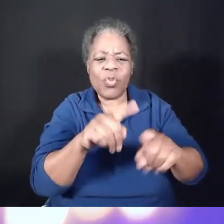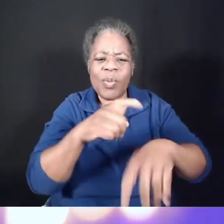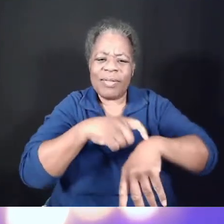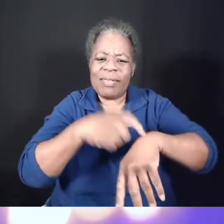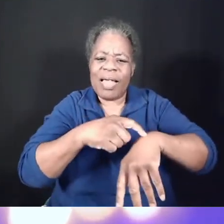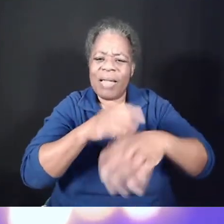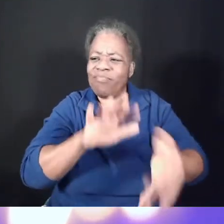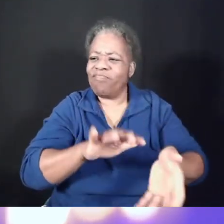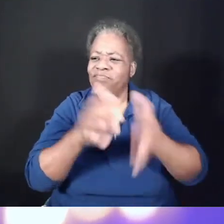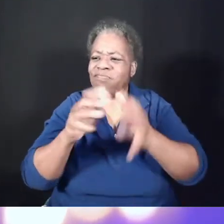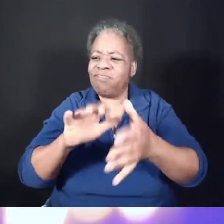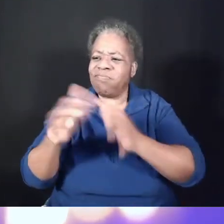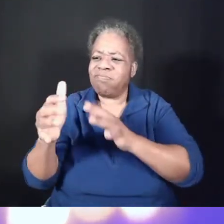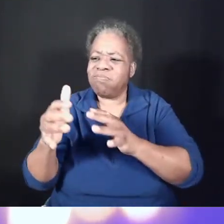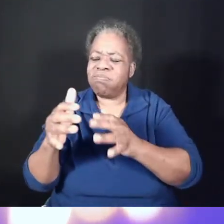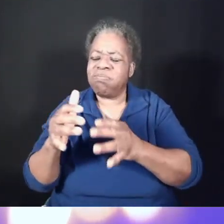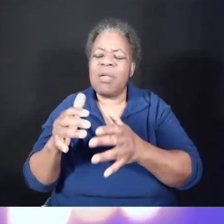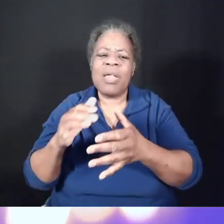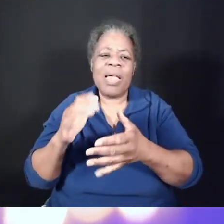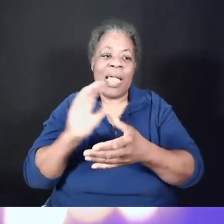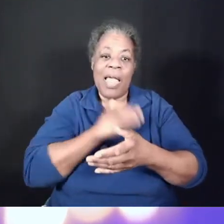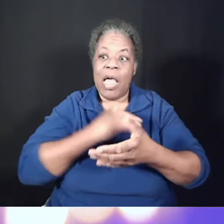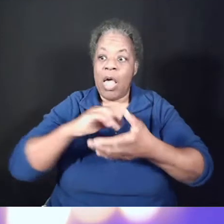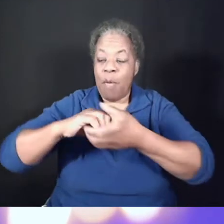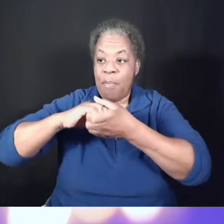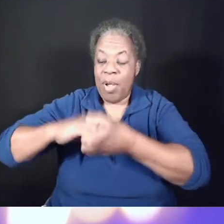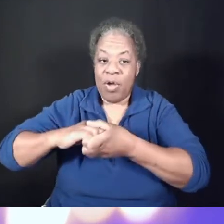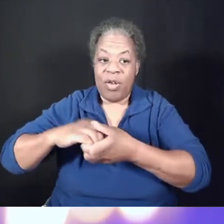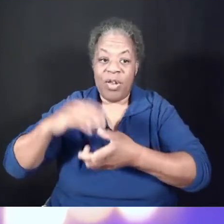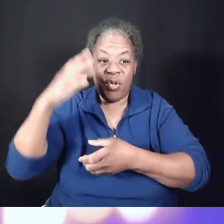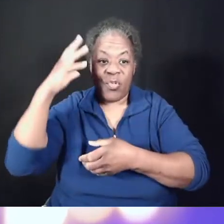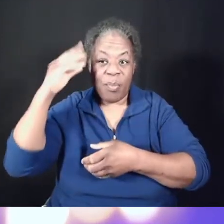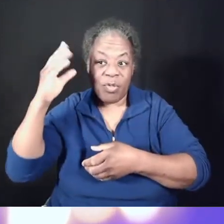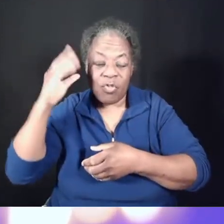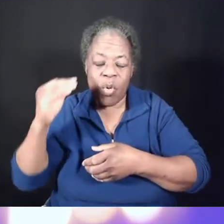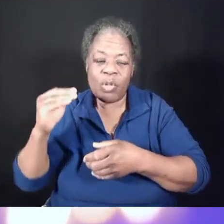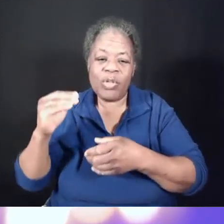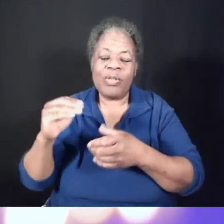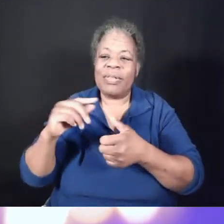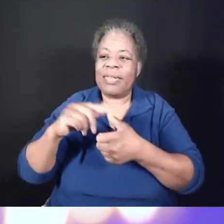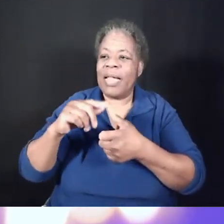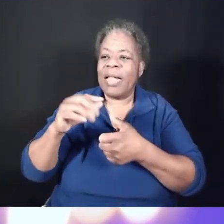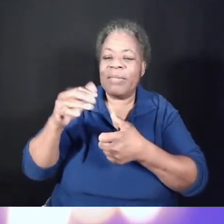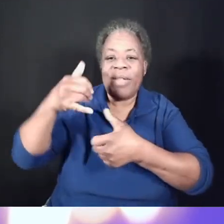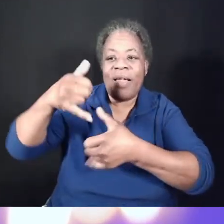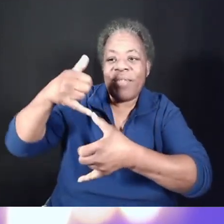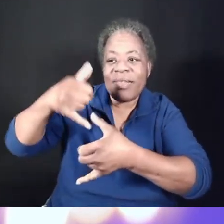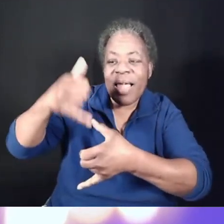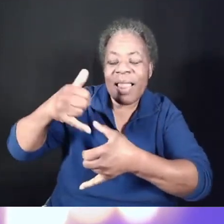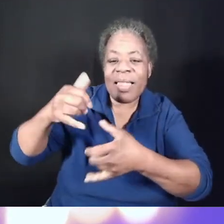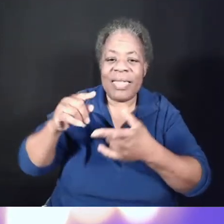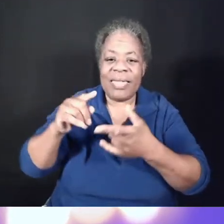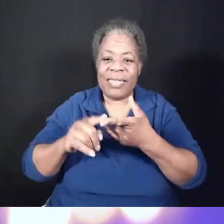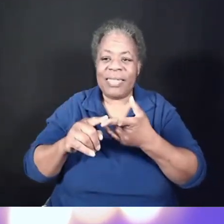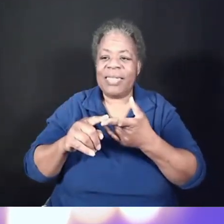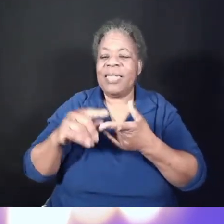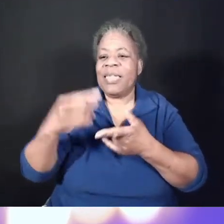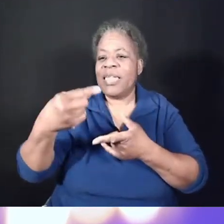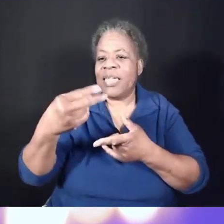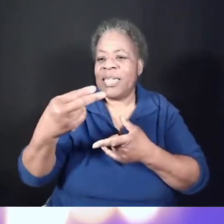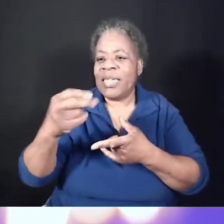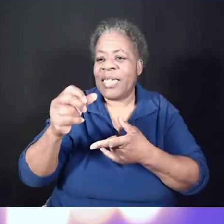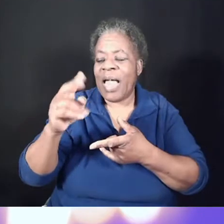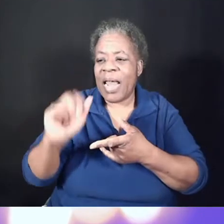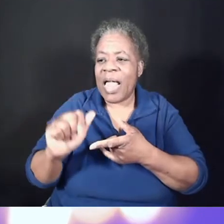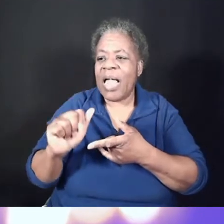especially our partners in Moldova, Pastor Vitaly Fadula and Gena Rusu, to not worry in their well-doing. Grant them